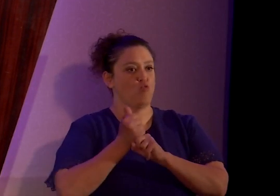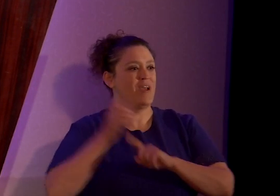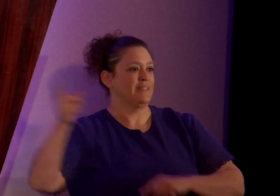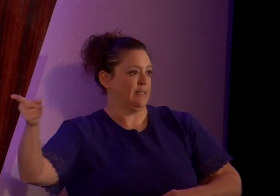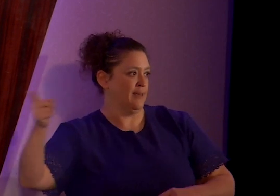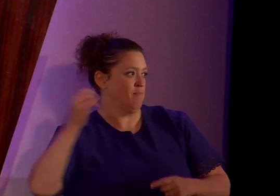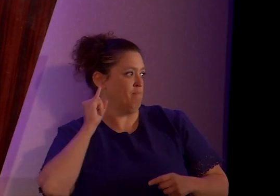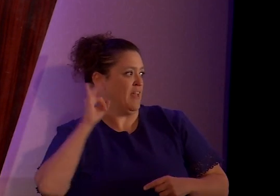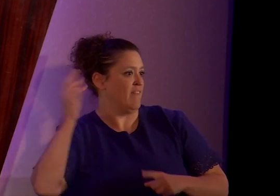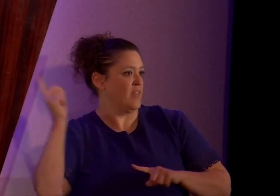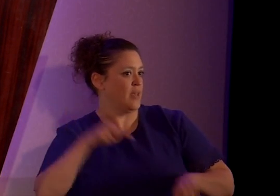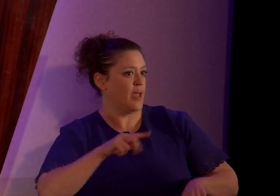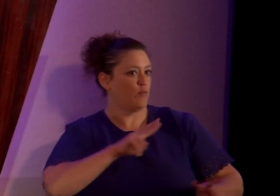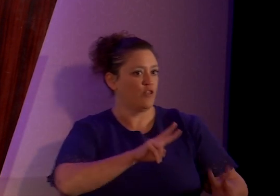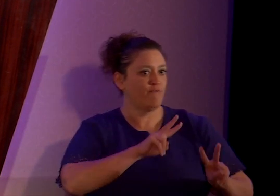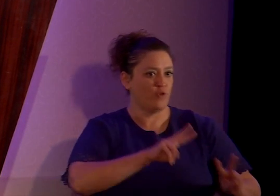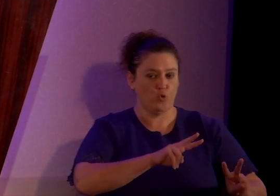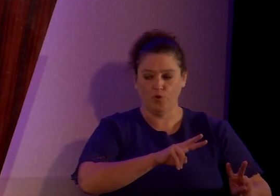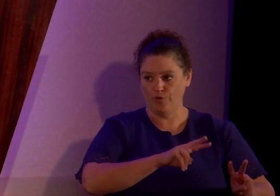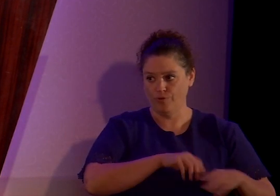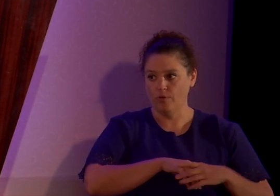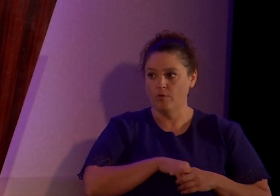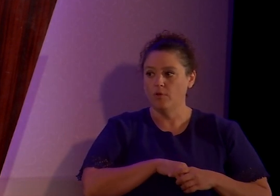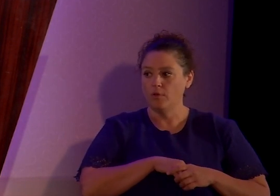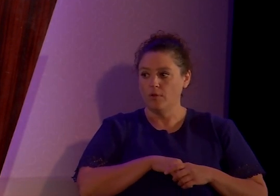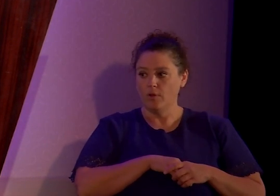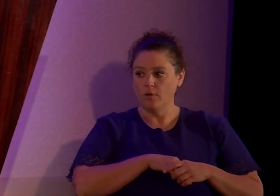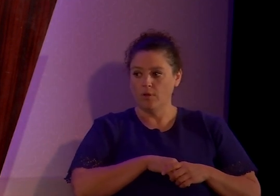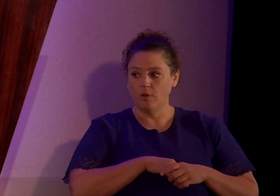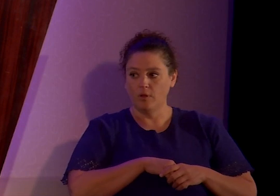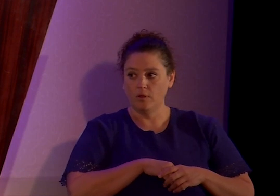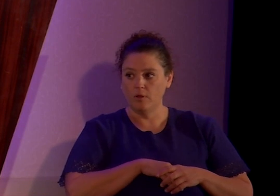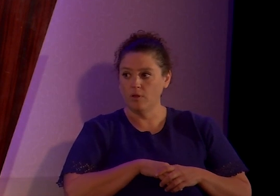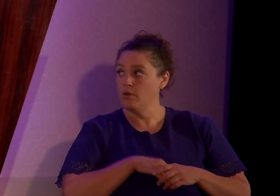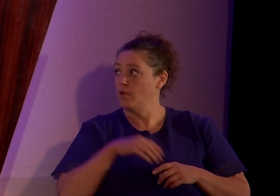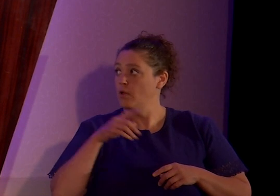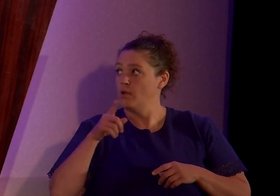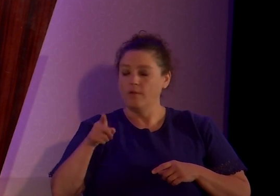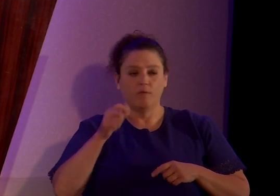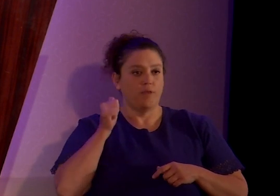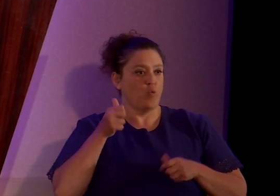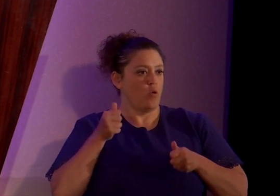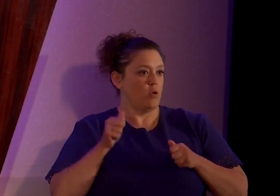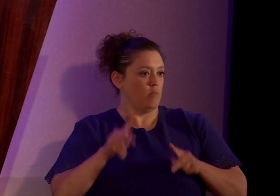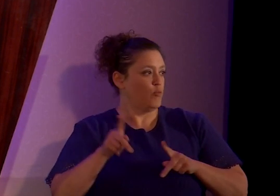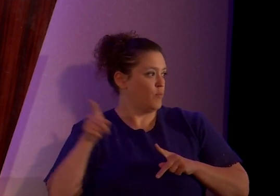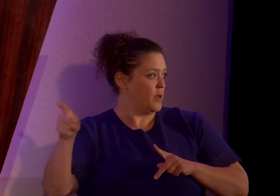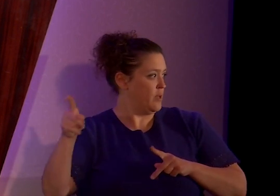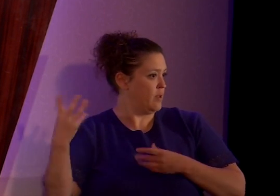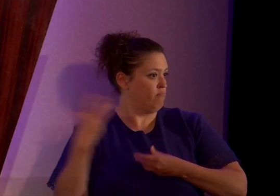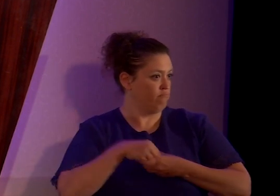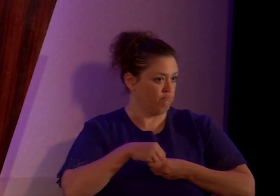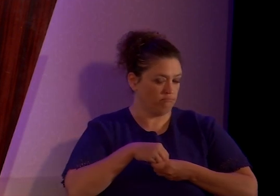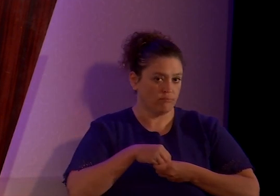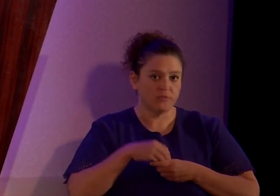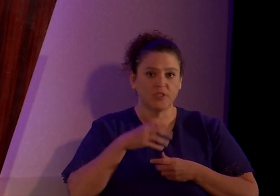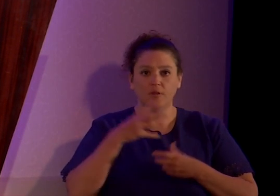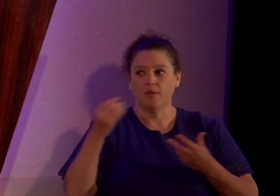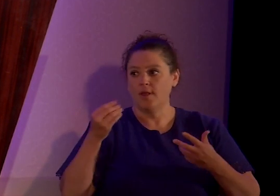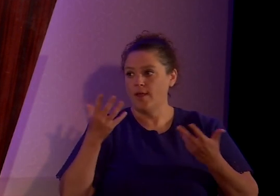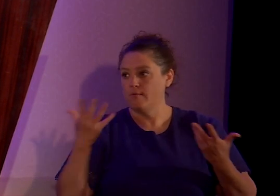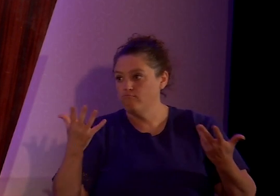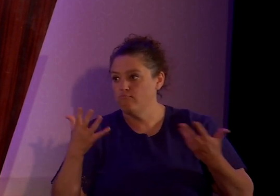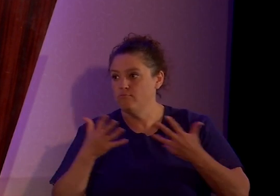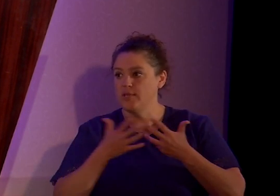to the funeral. They've never met him, Grandot and Shree and all those. And it doesn't matter